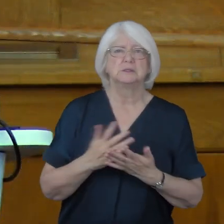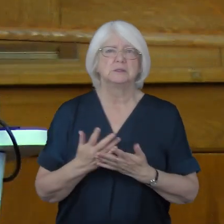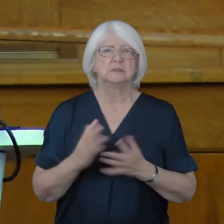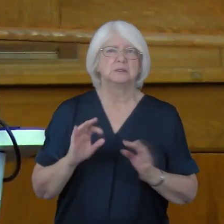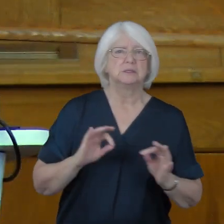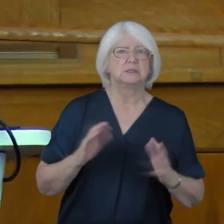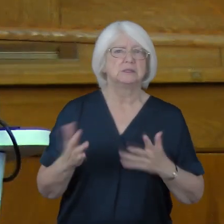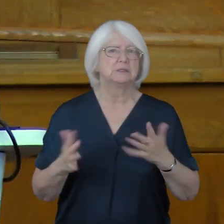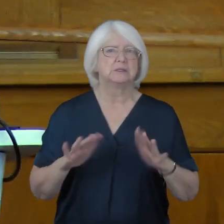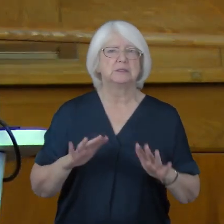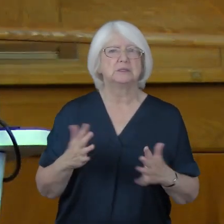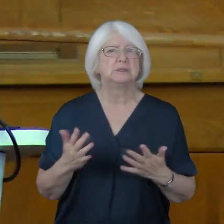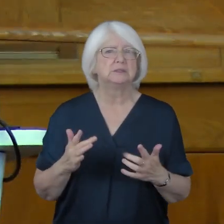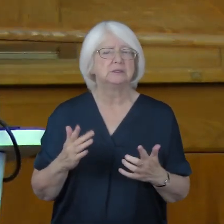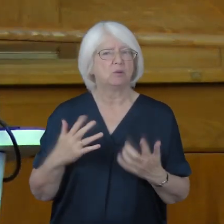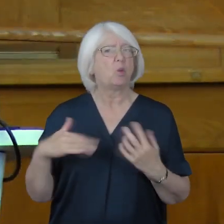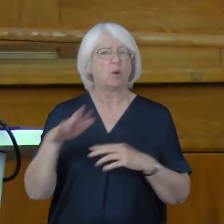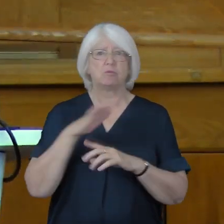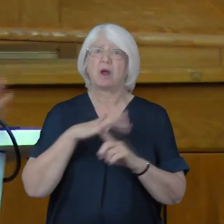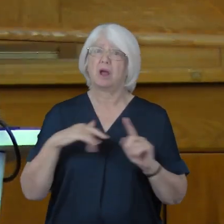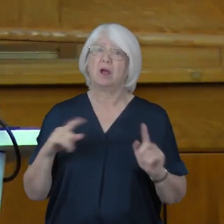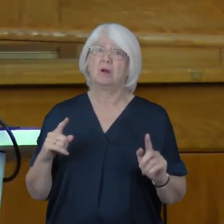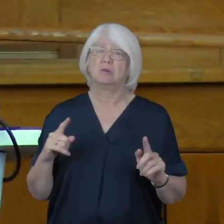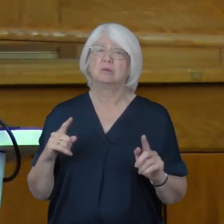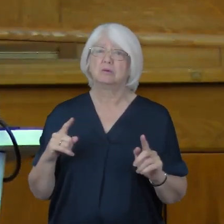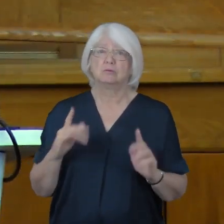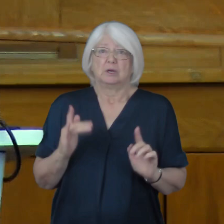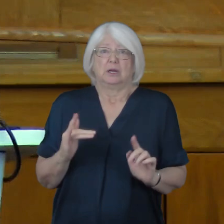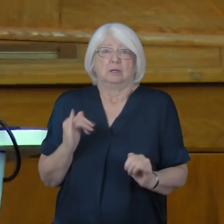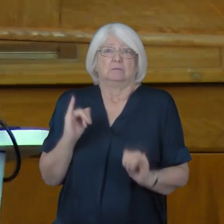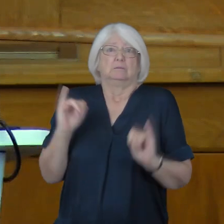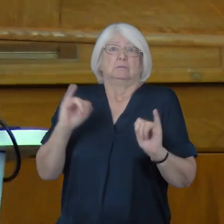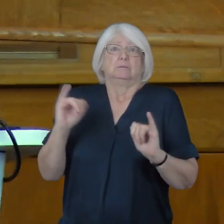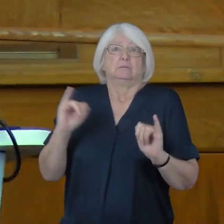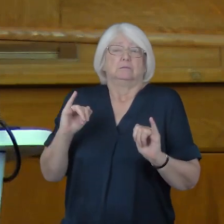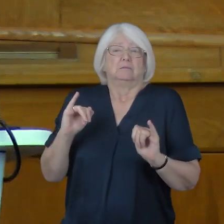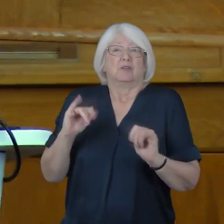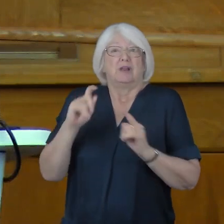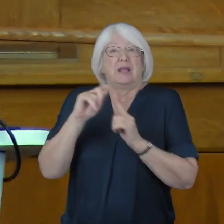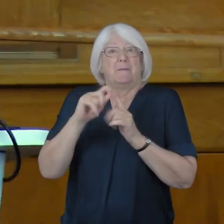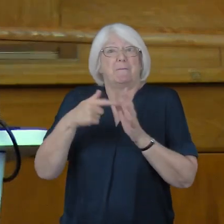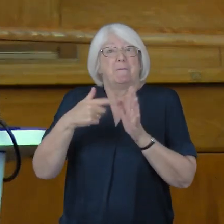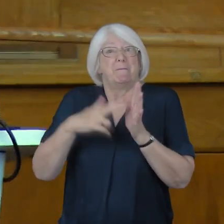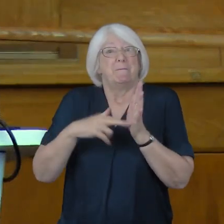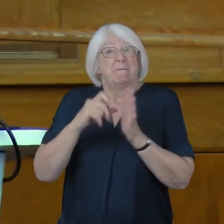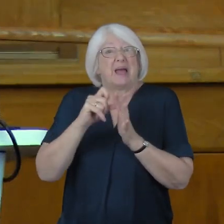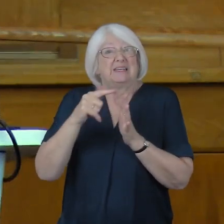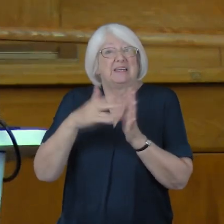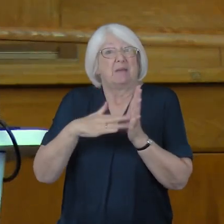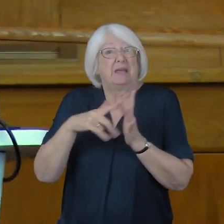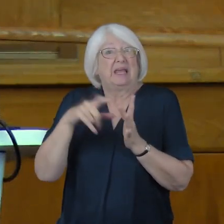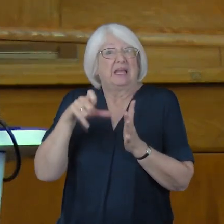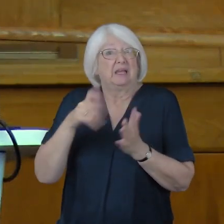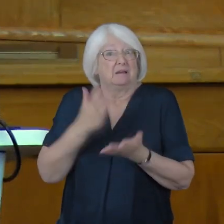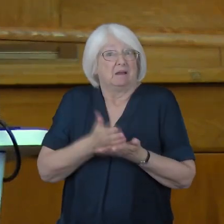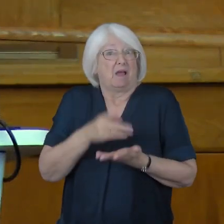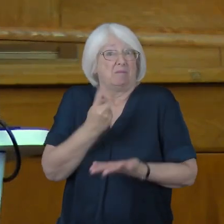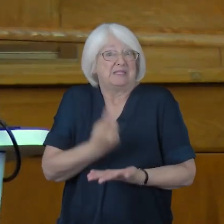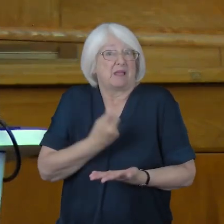Uncertainty is all around us. A pandemic that has been there since the crisis in 2008-9.